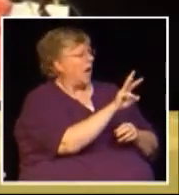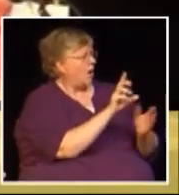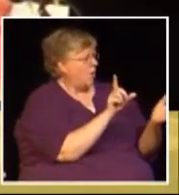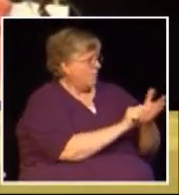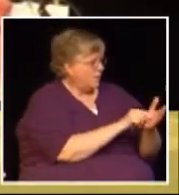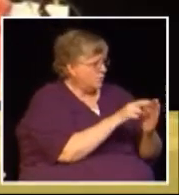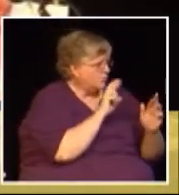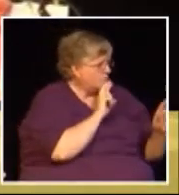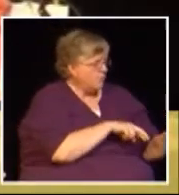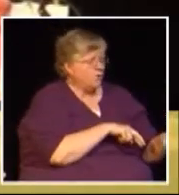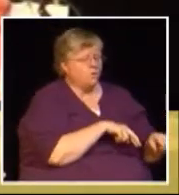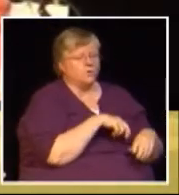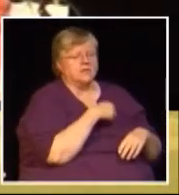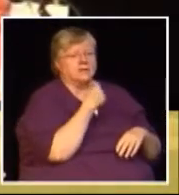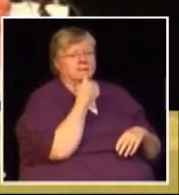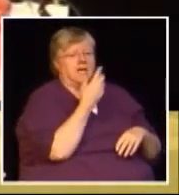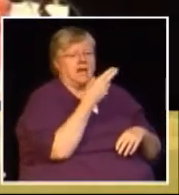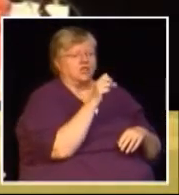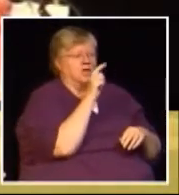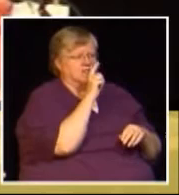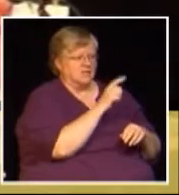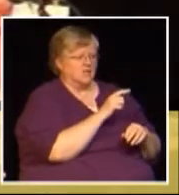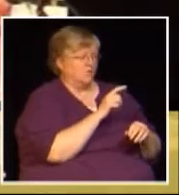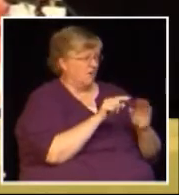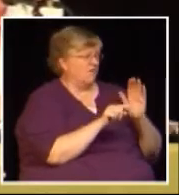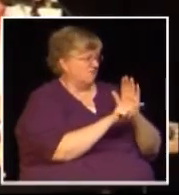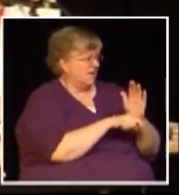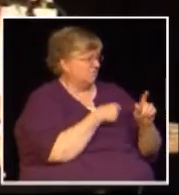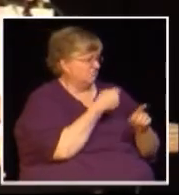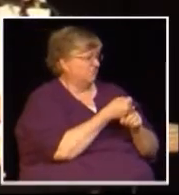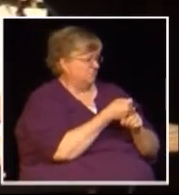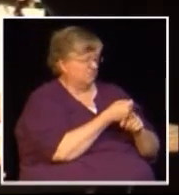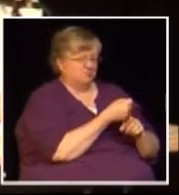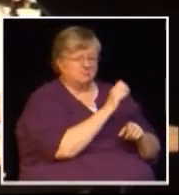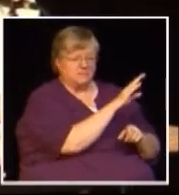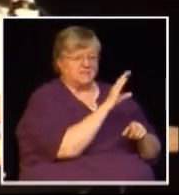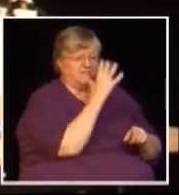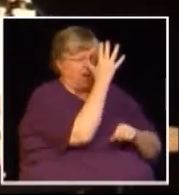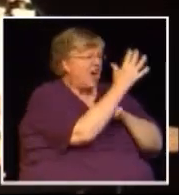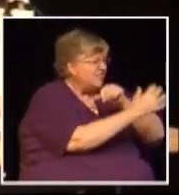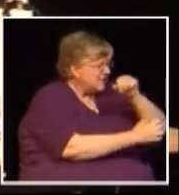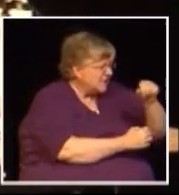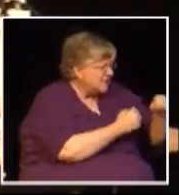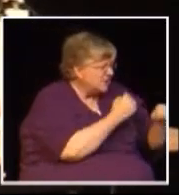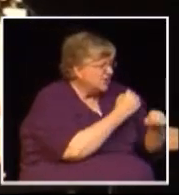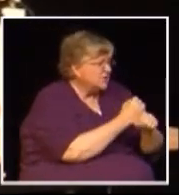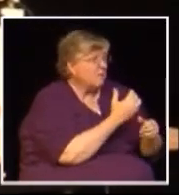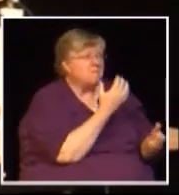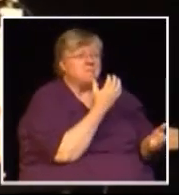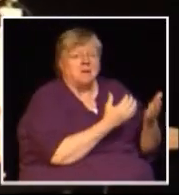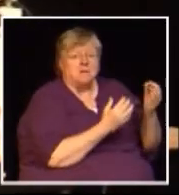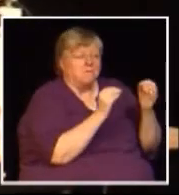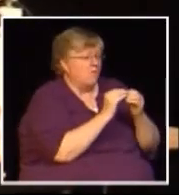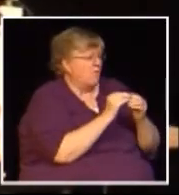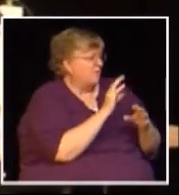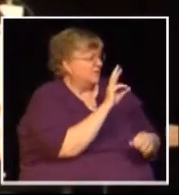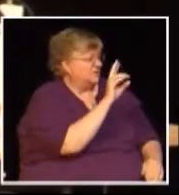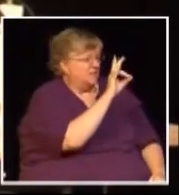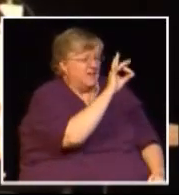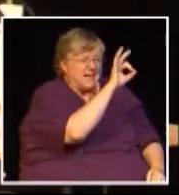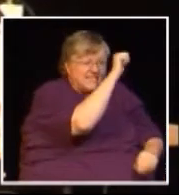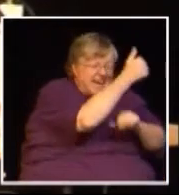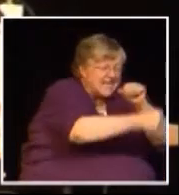report on the HST saying that it would have a negative hit on the economy of British Columbia for up to five years and could take as long as